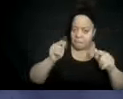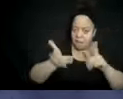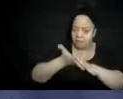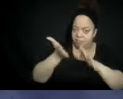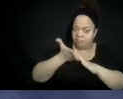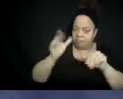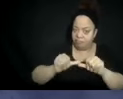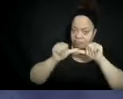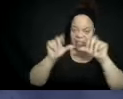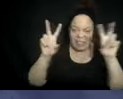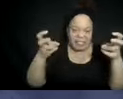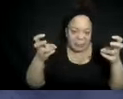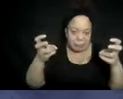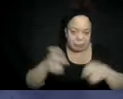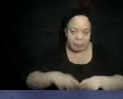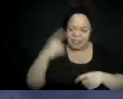looking at the timeline?